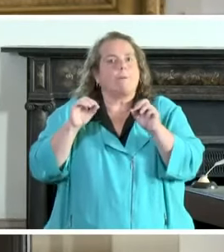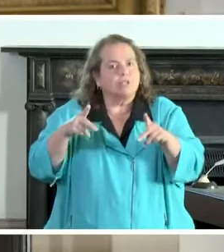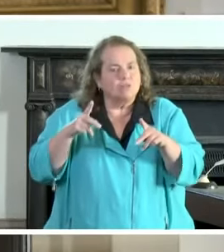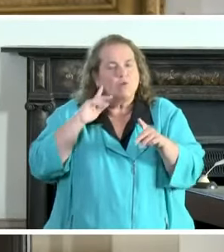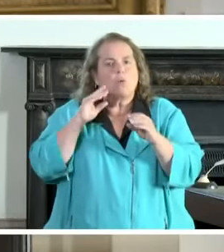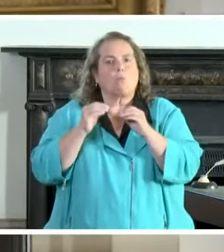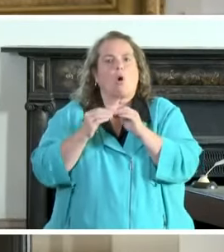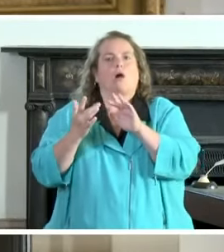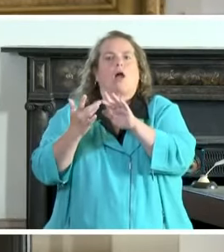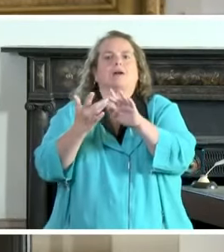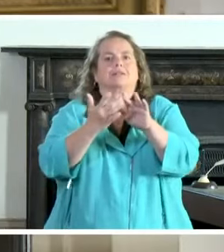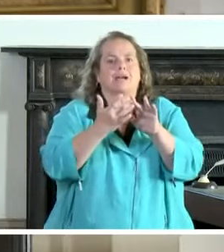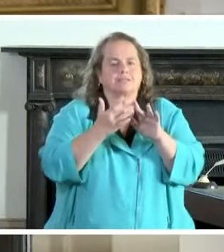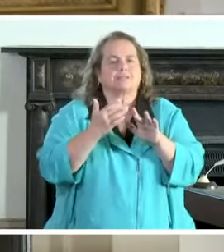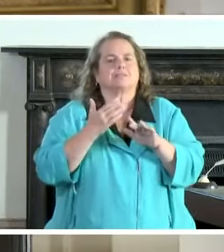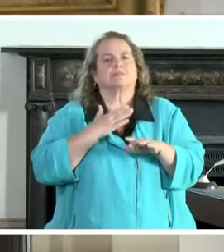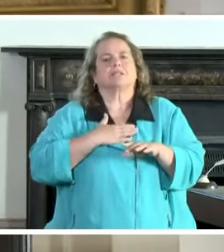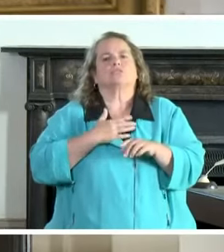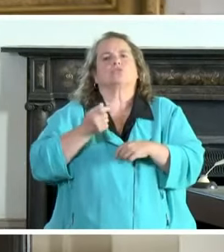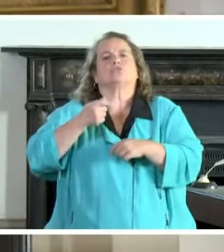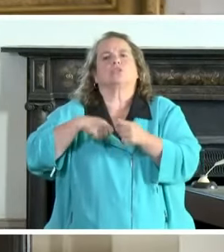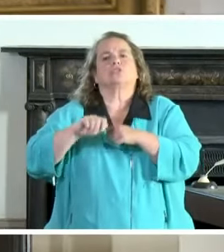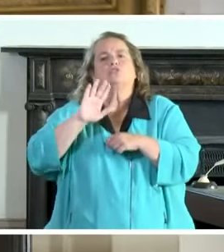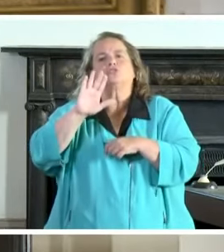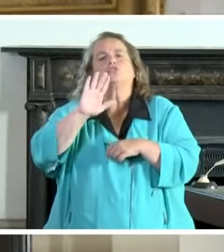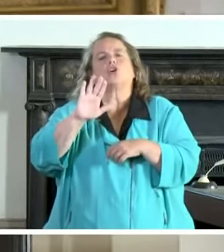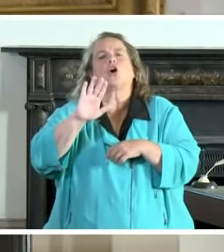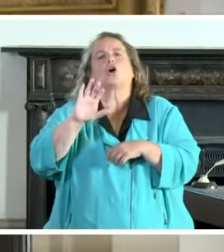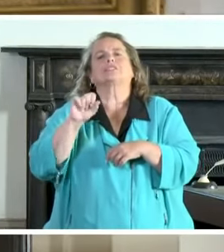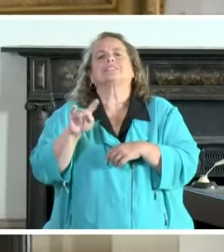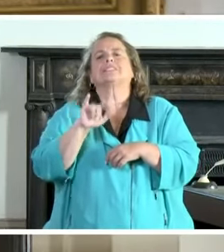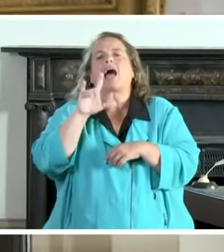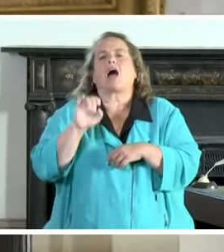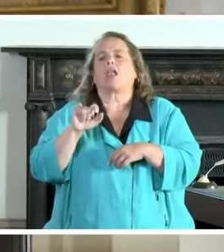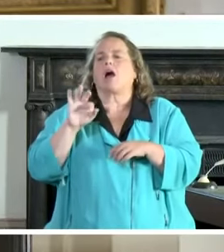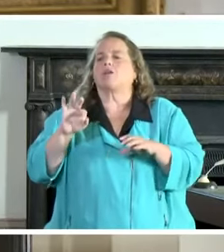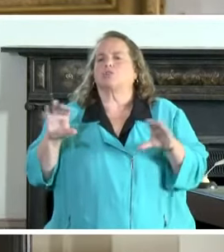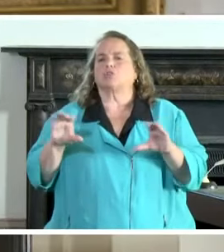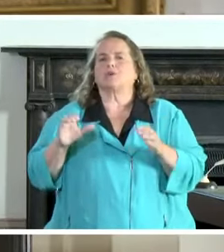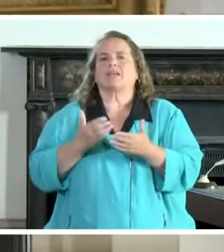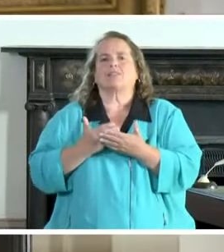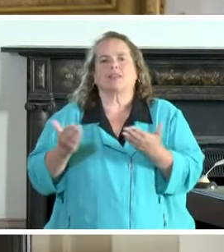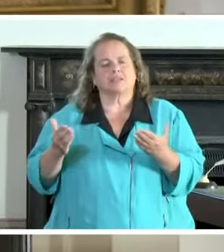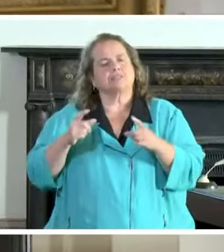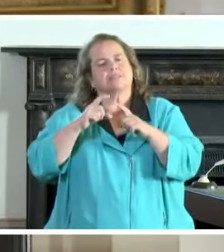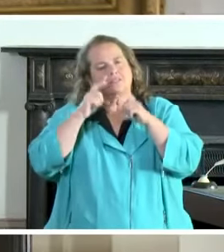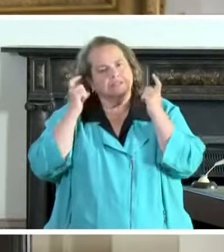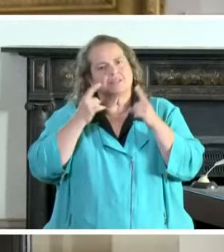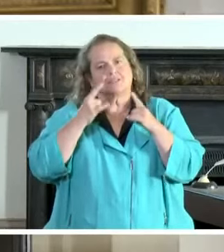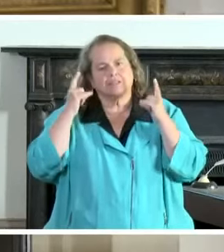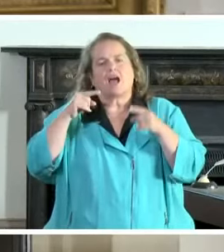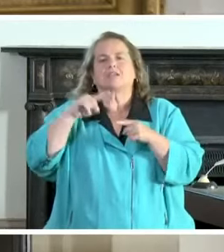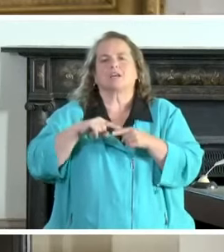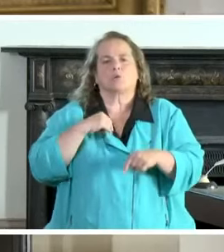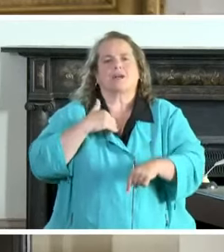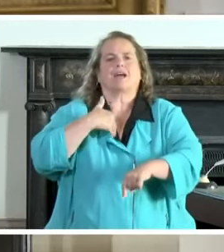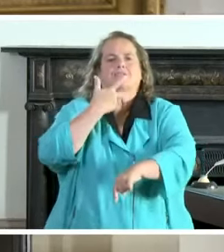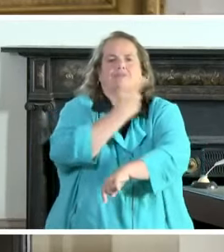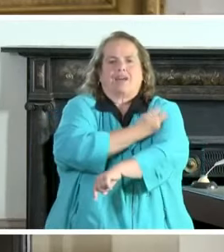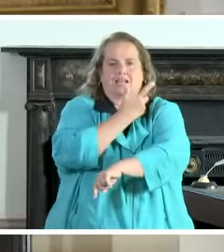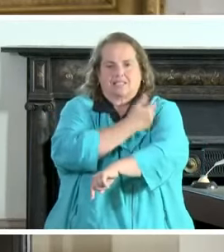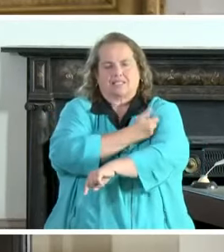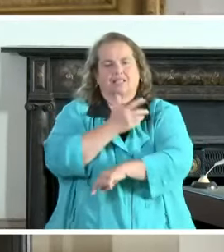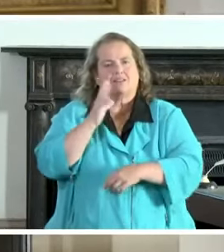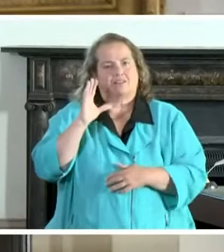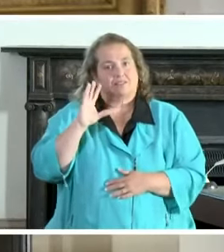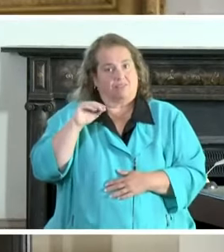contacts make sure you've changed your lifestyle until we get a vaccine to have about 50 of the normal contacts that you would so